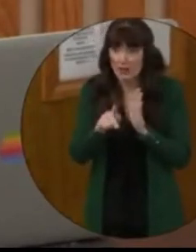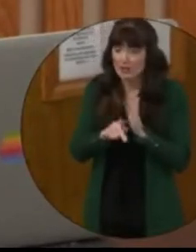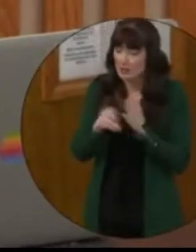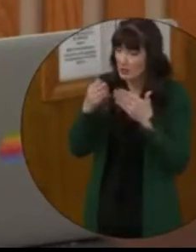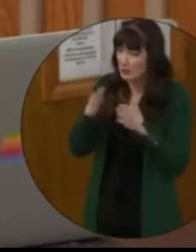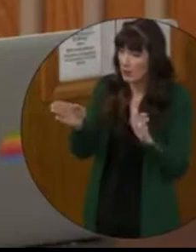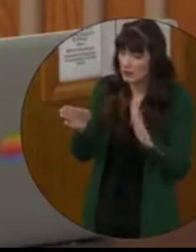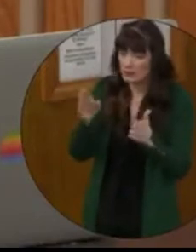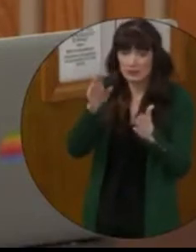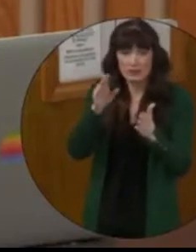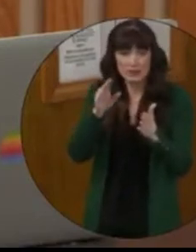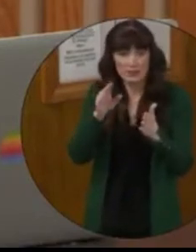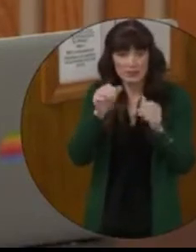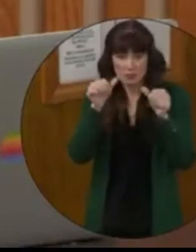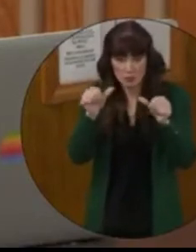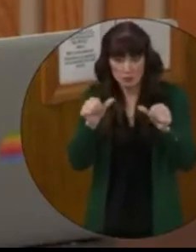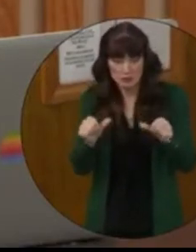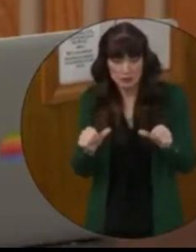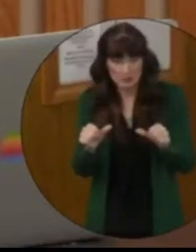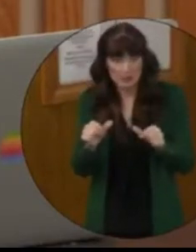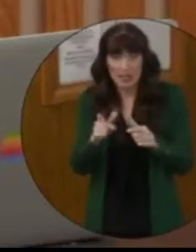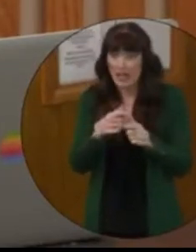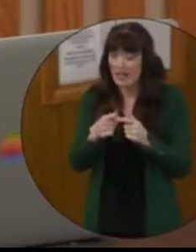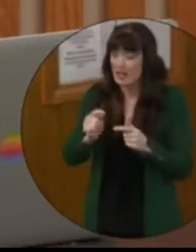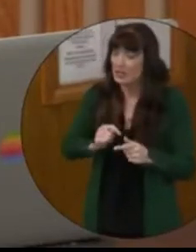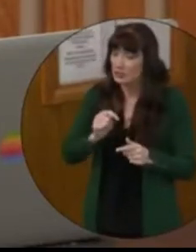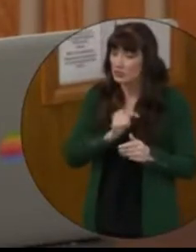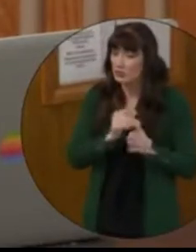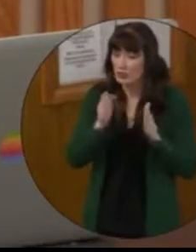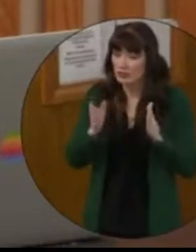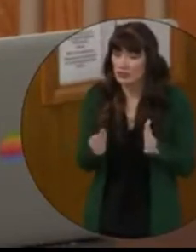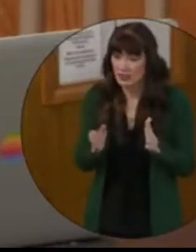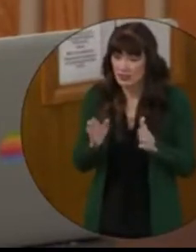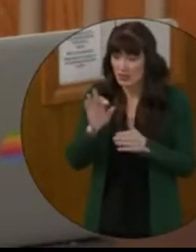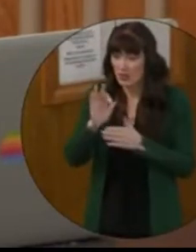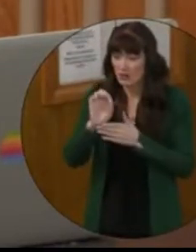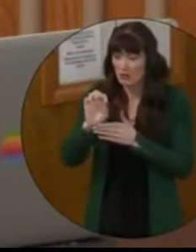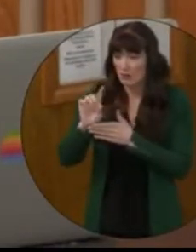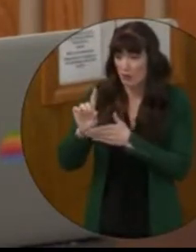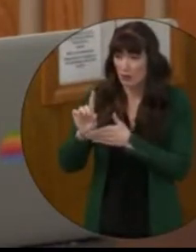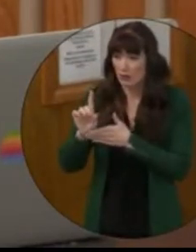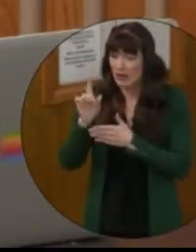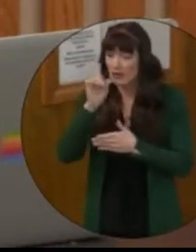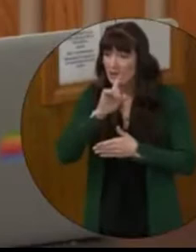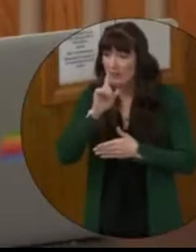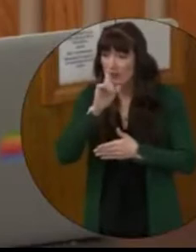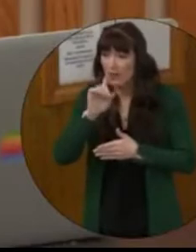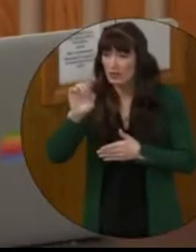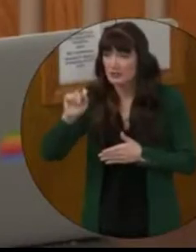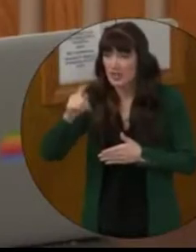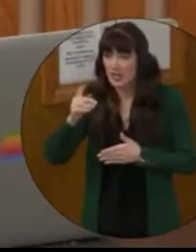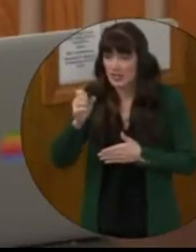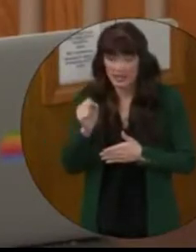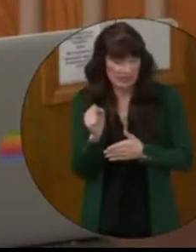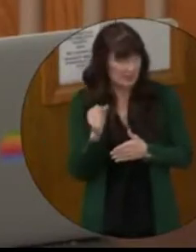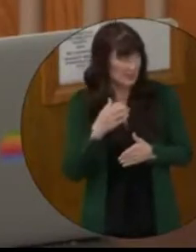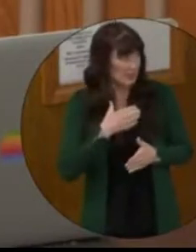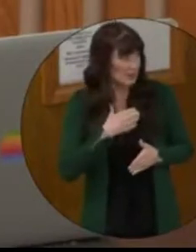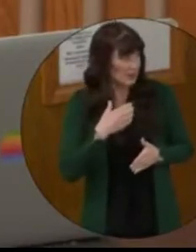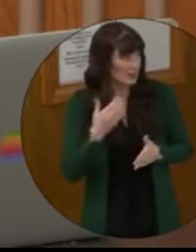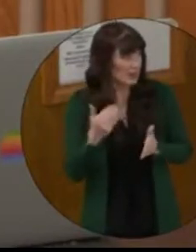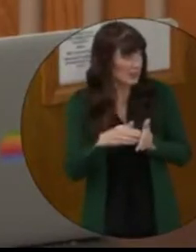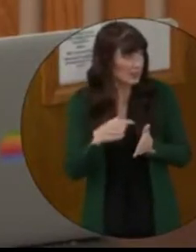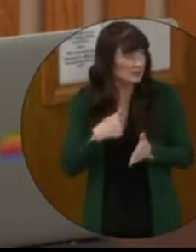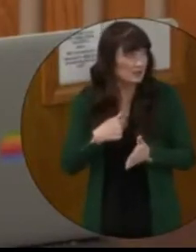which then led to Trustee Ford filing a false ethics complaint against me. And she has